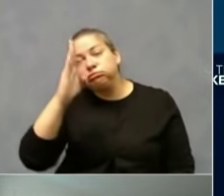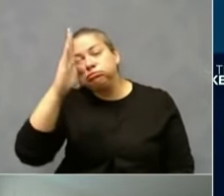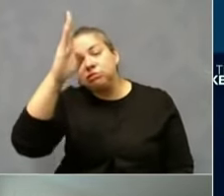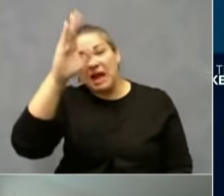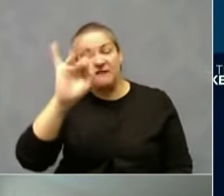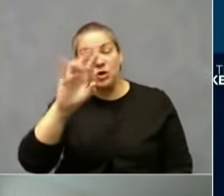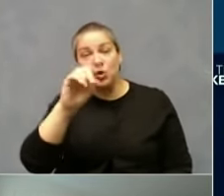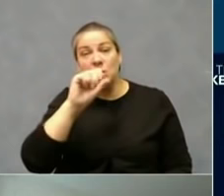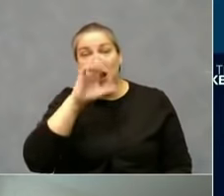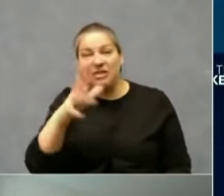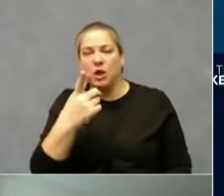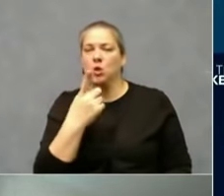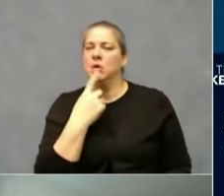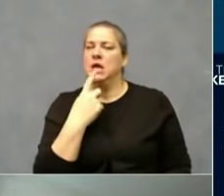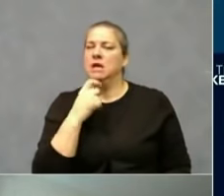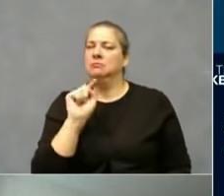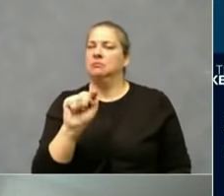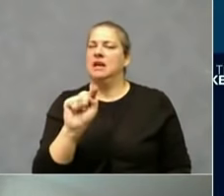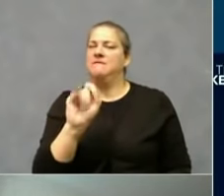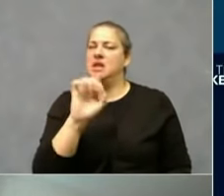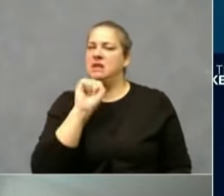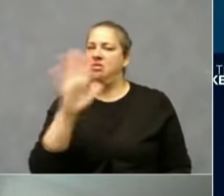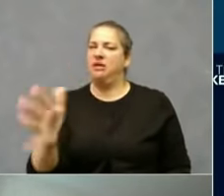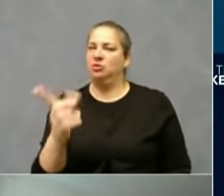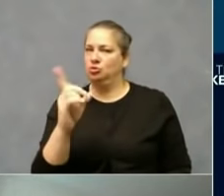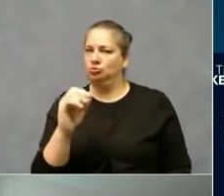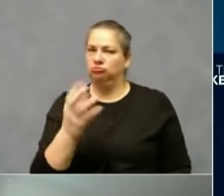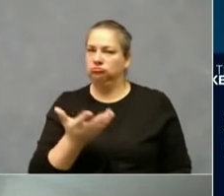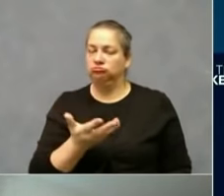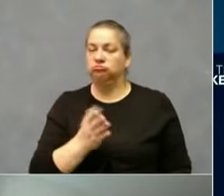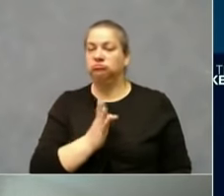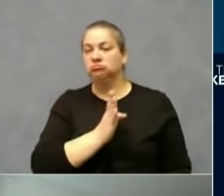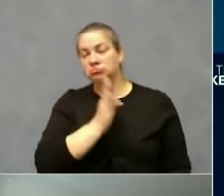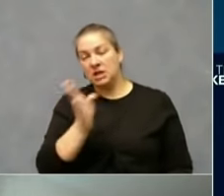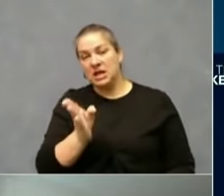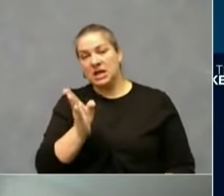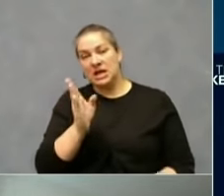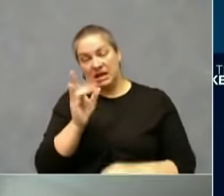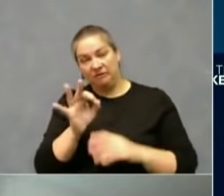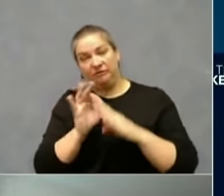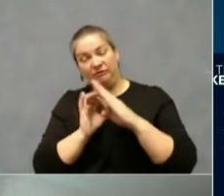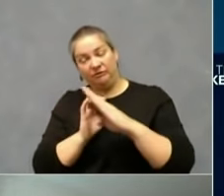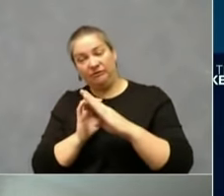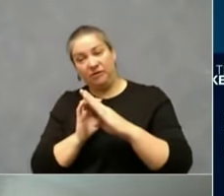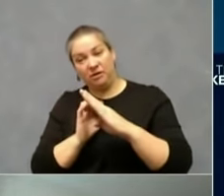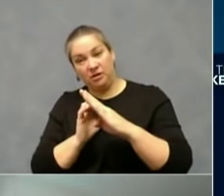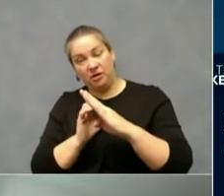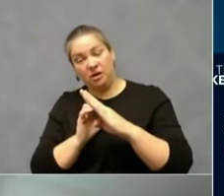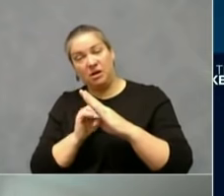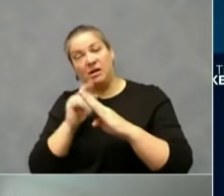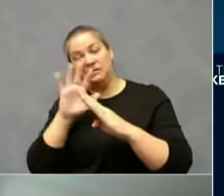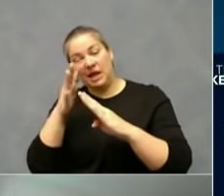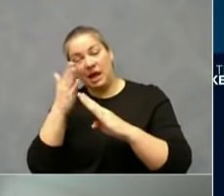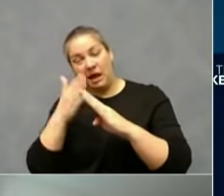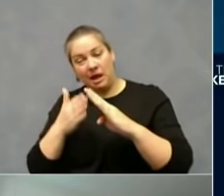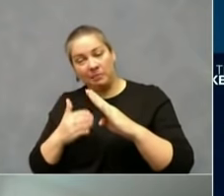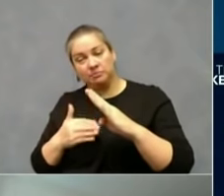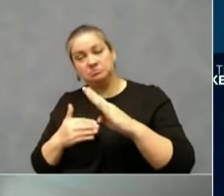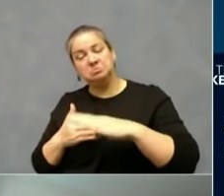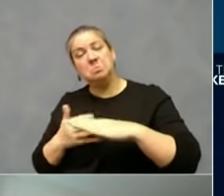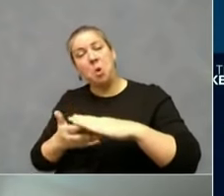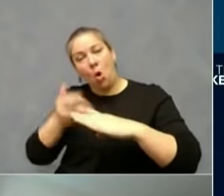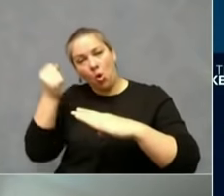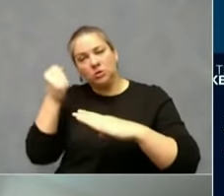And again, if we had complete compliance here, by mid-January next year, we would prevent almost 1